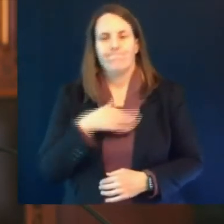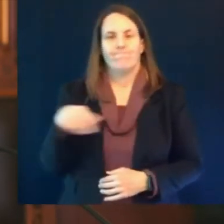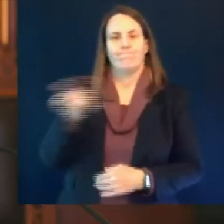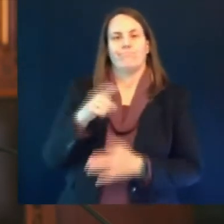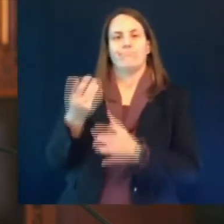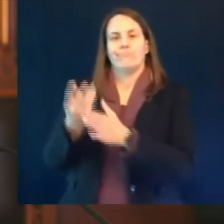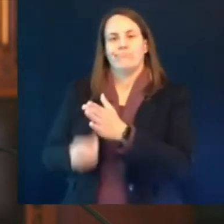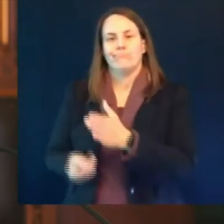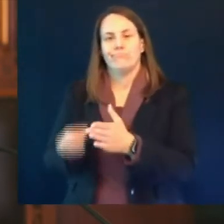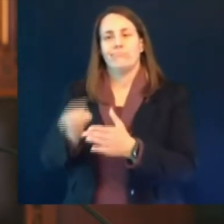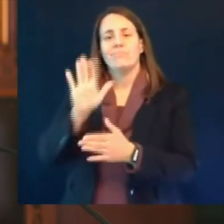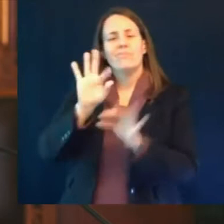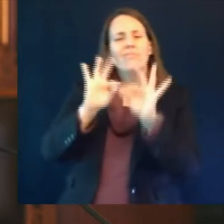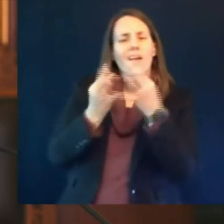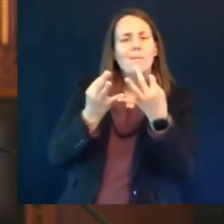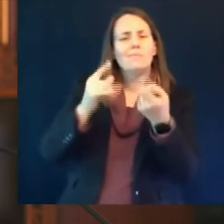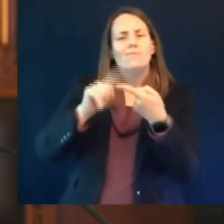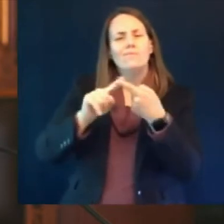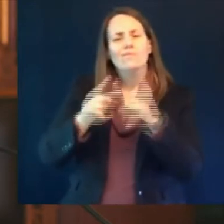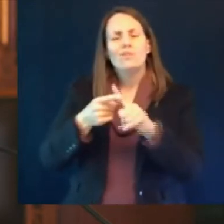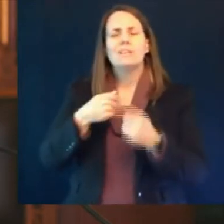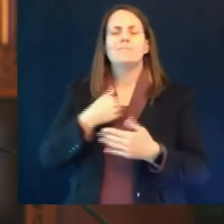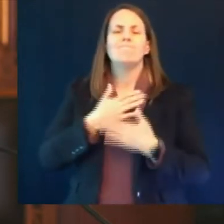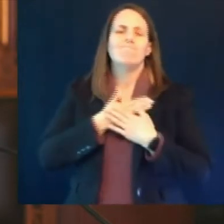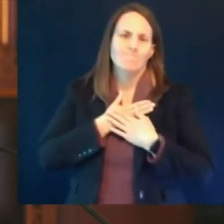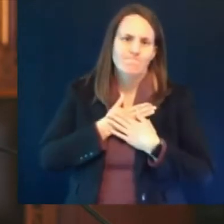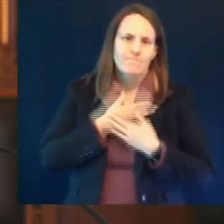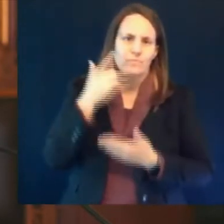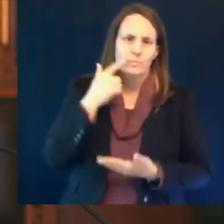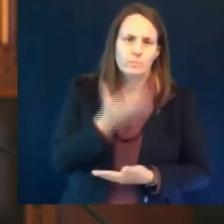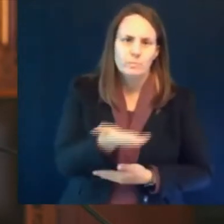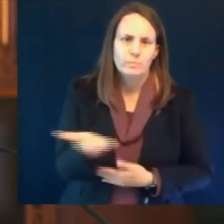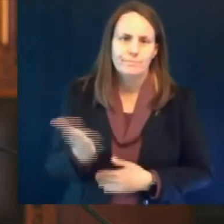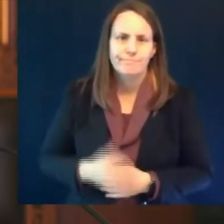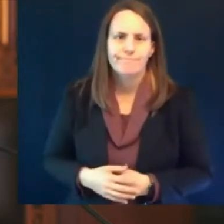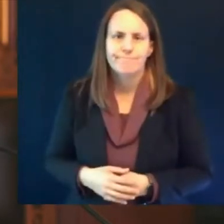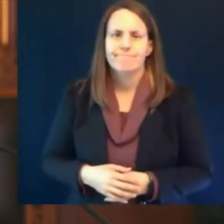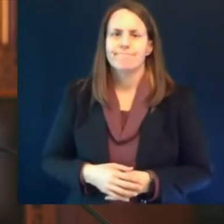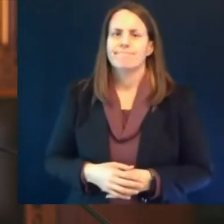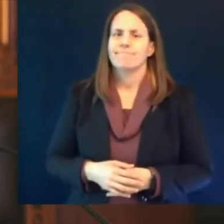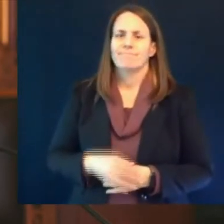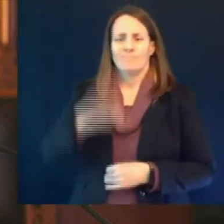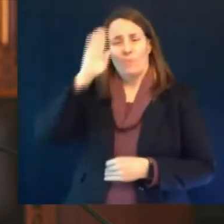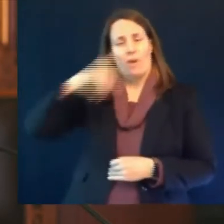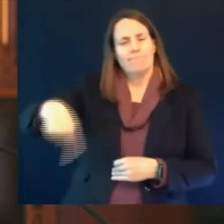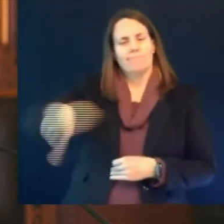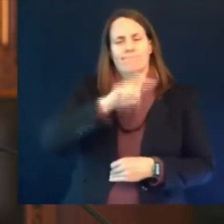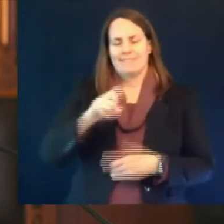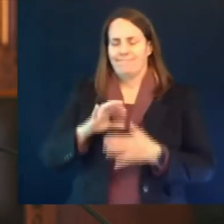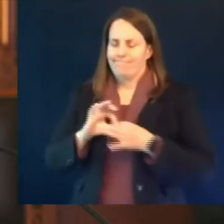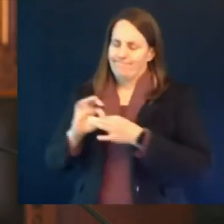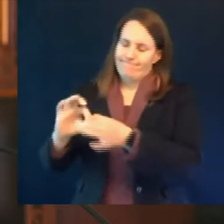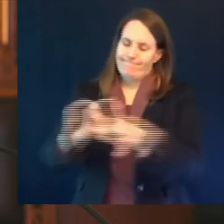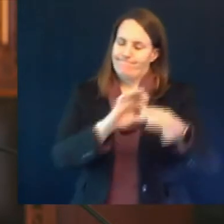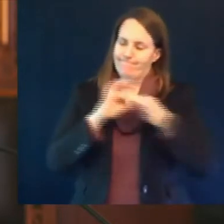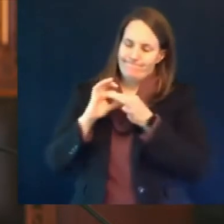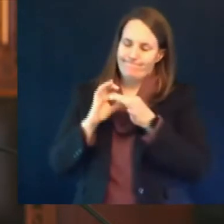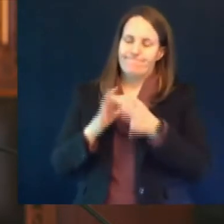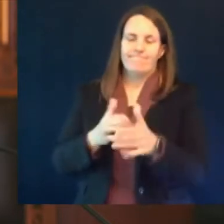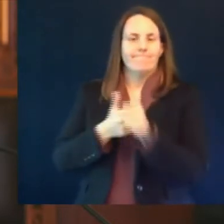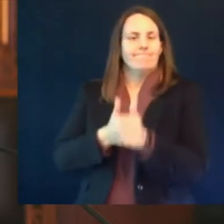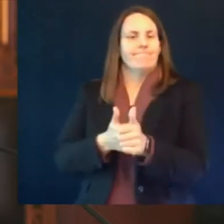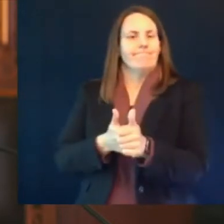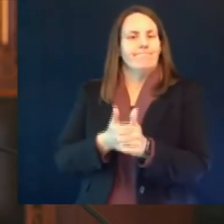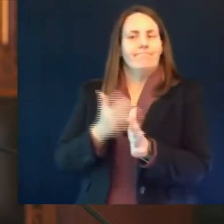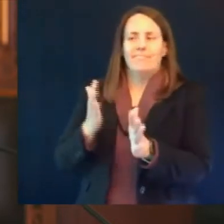must commit again to stopping the spread of this disease each of us has a role to play in stopping the spread and